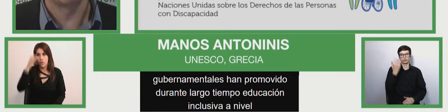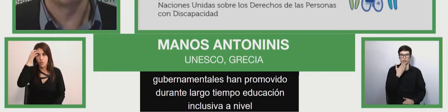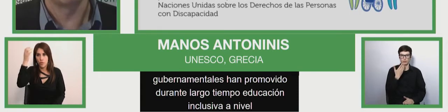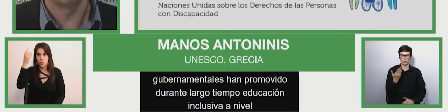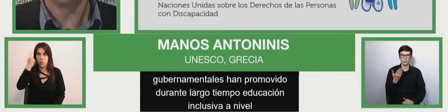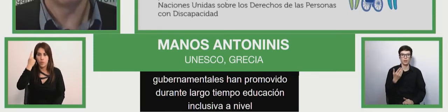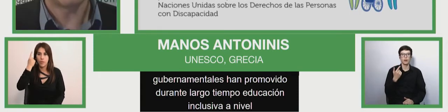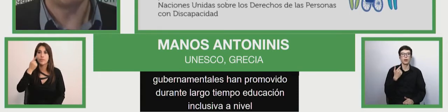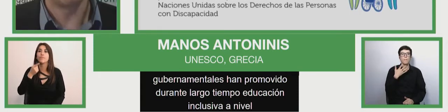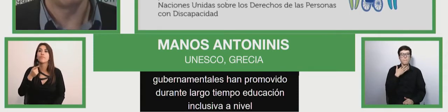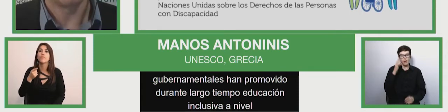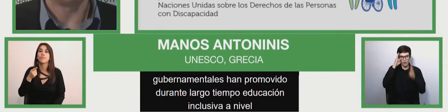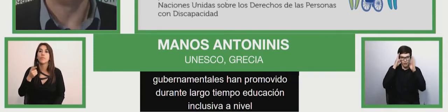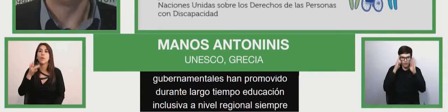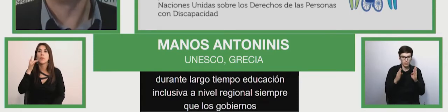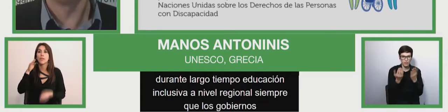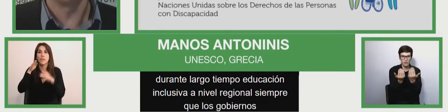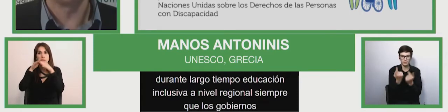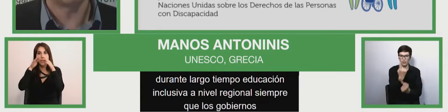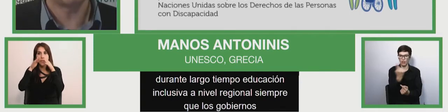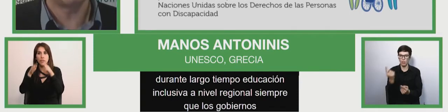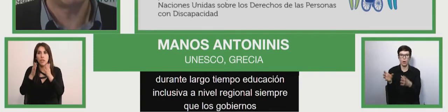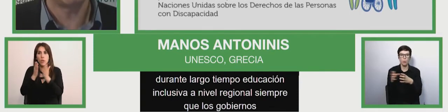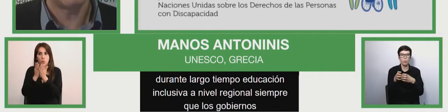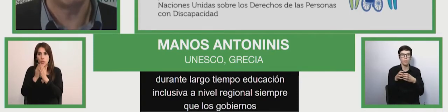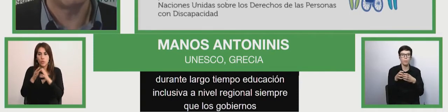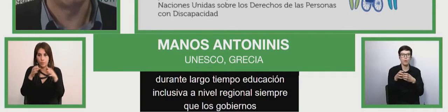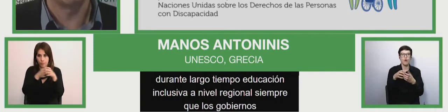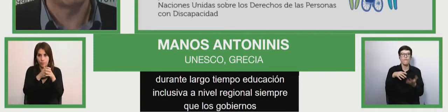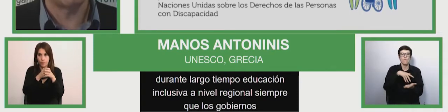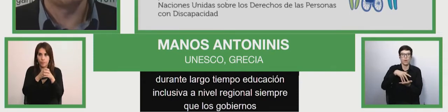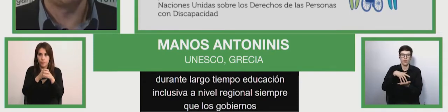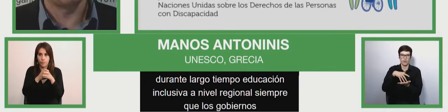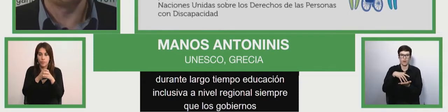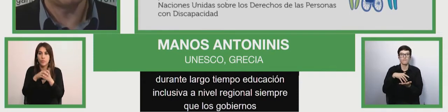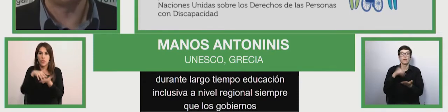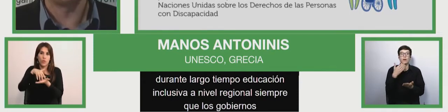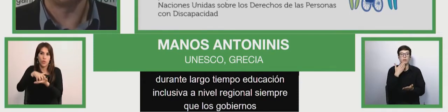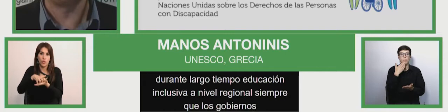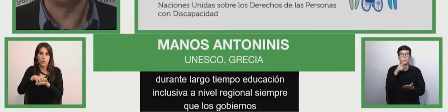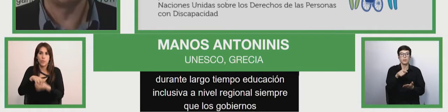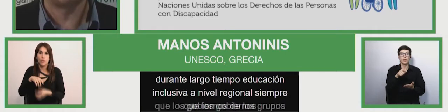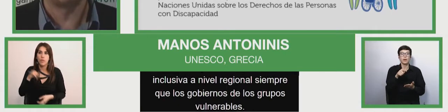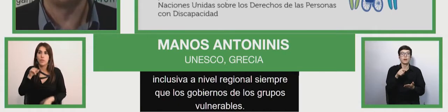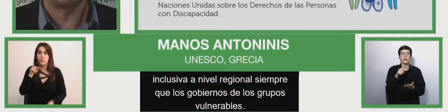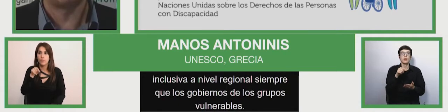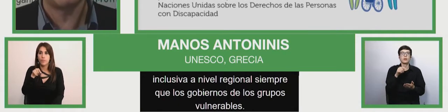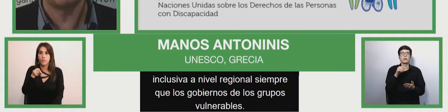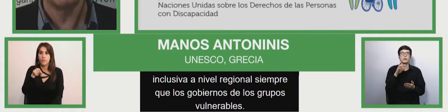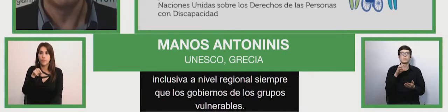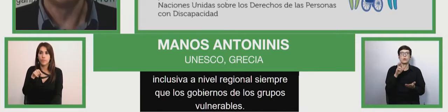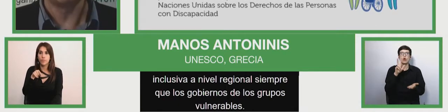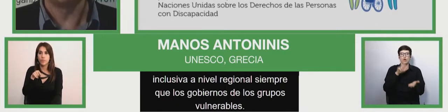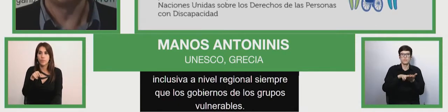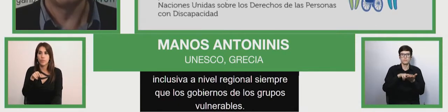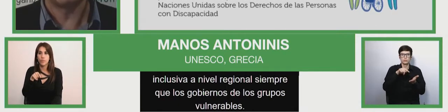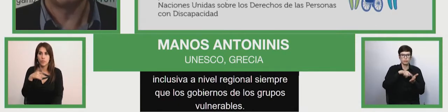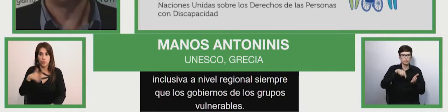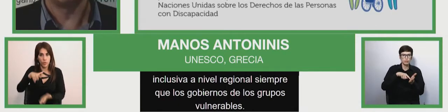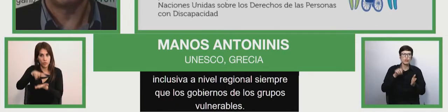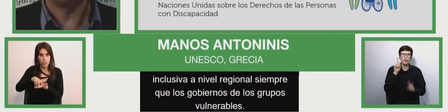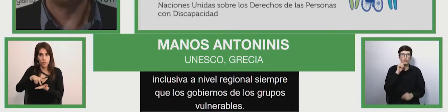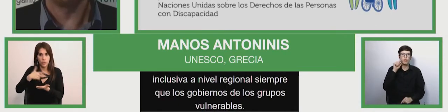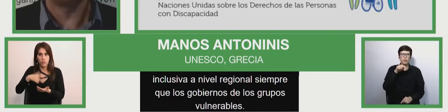people. In article 33 of the Convention on the Rights of People with Disabilities states that organizations